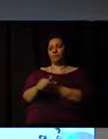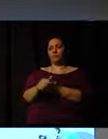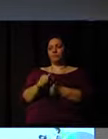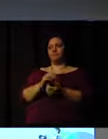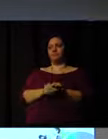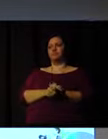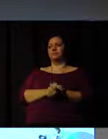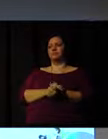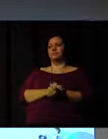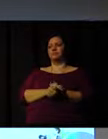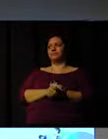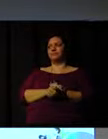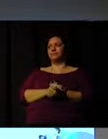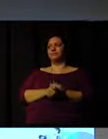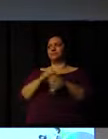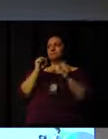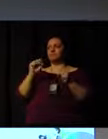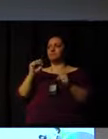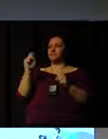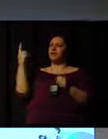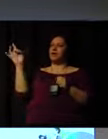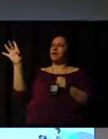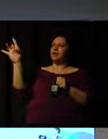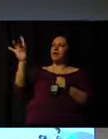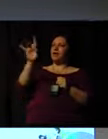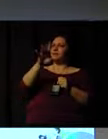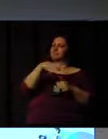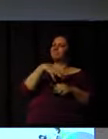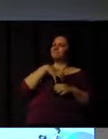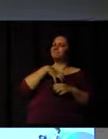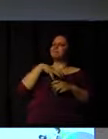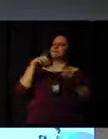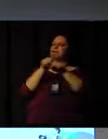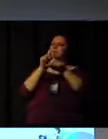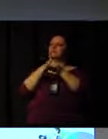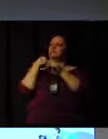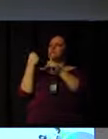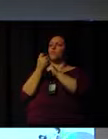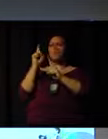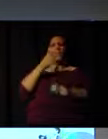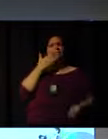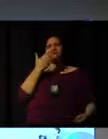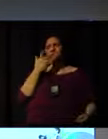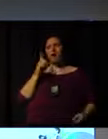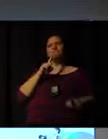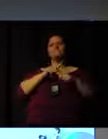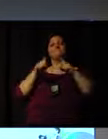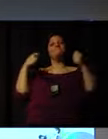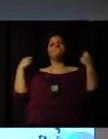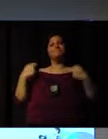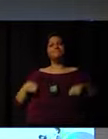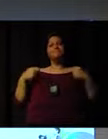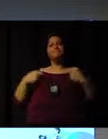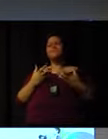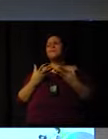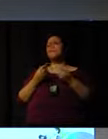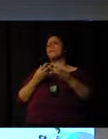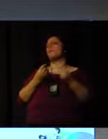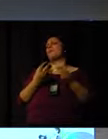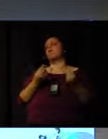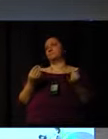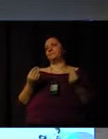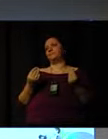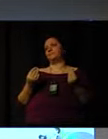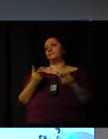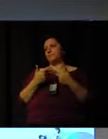impacting individuals, but also society. It's not easy, because you need a lot of things. You